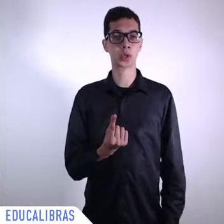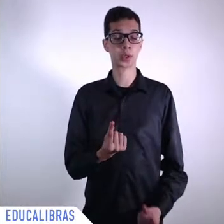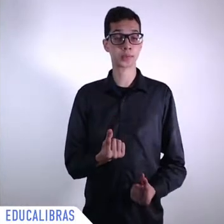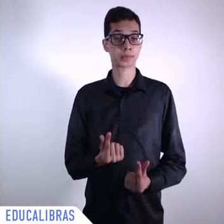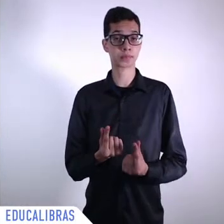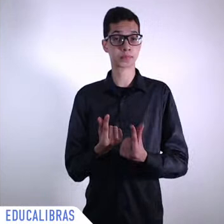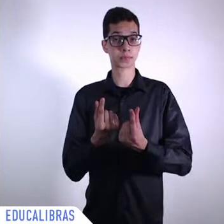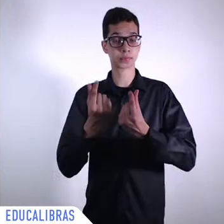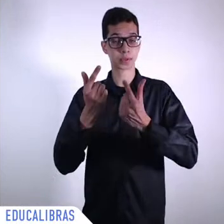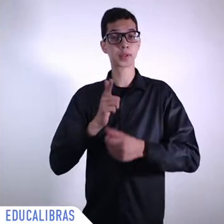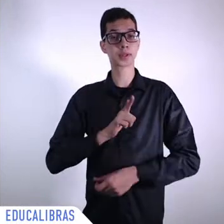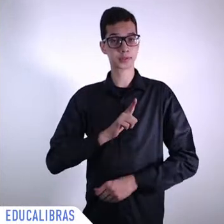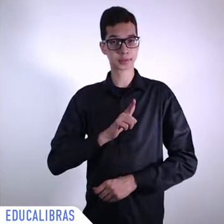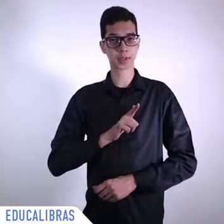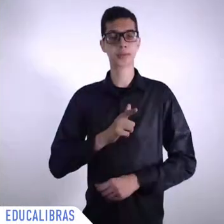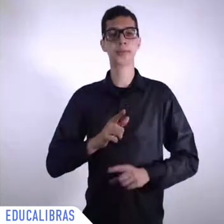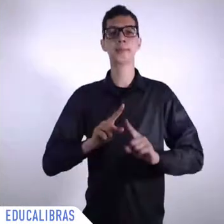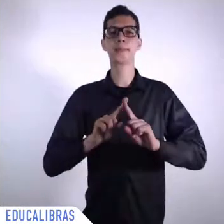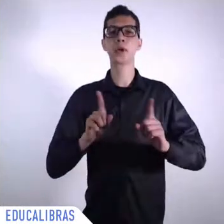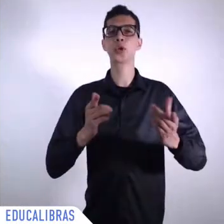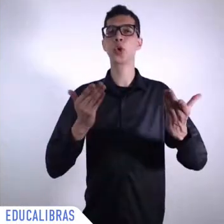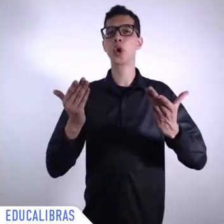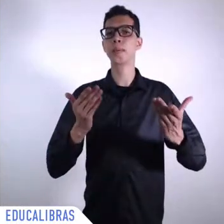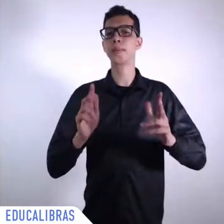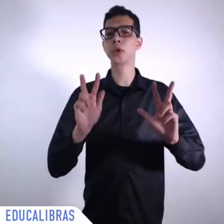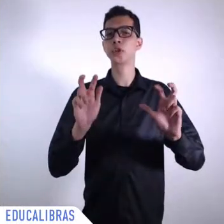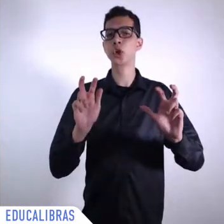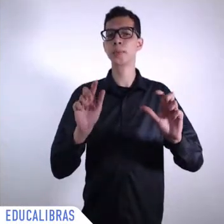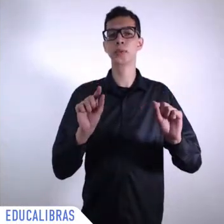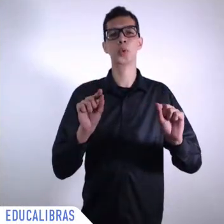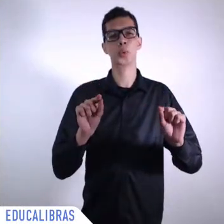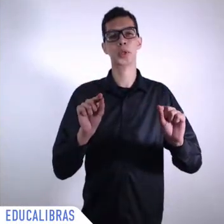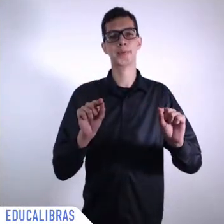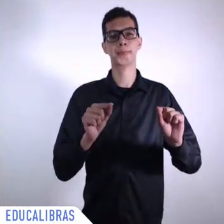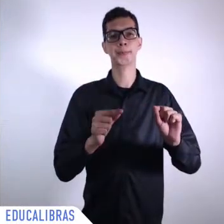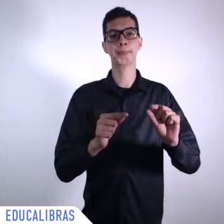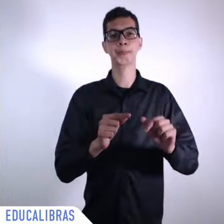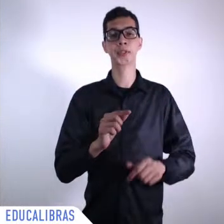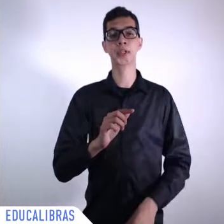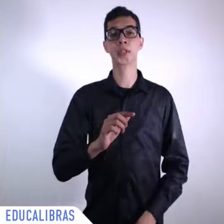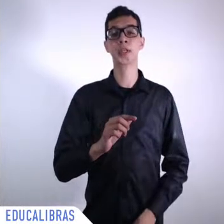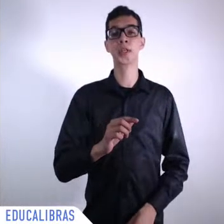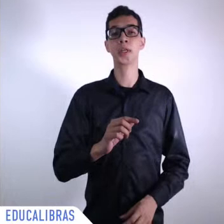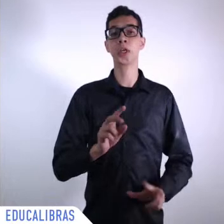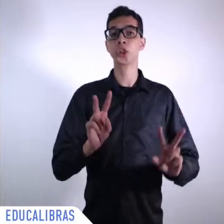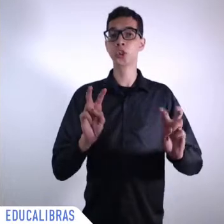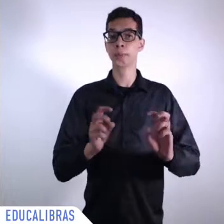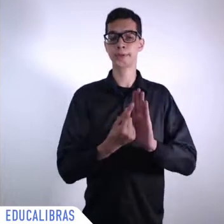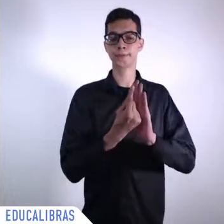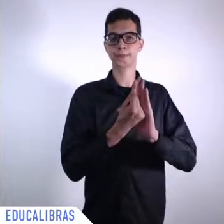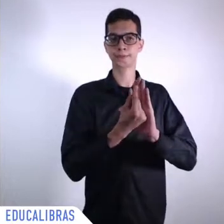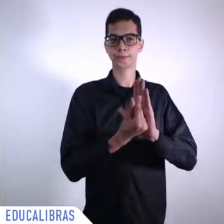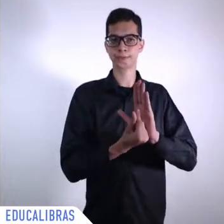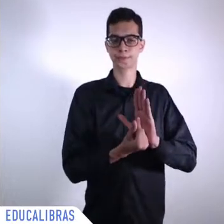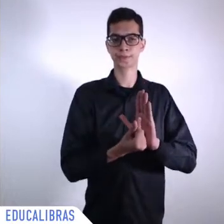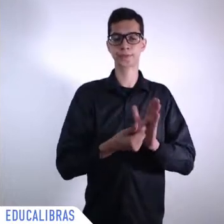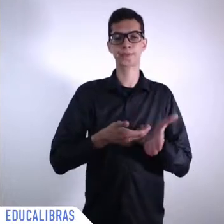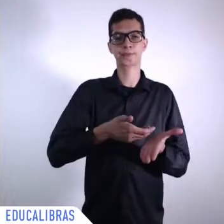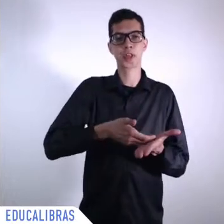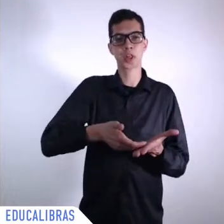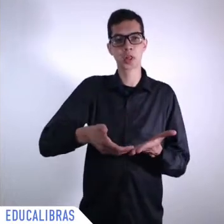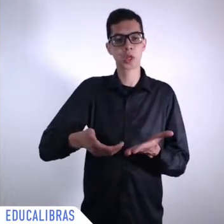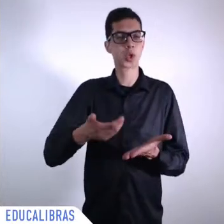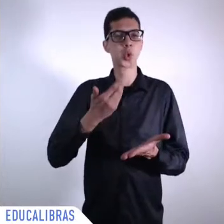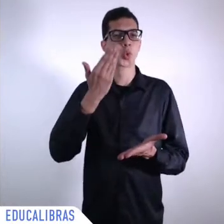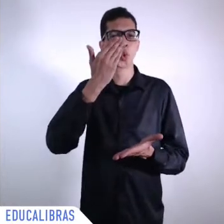that we're not just looking at the real economy what how much we're producing but also at all the investments and